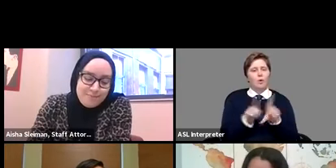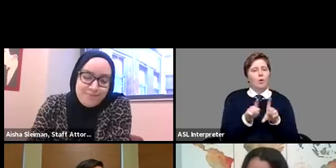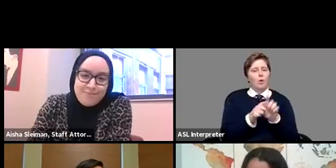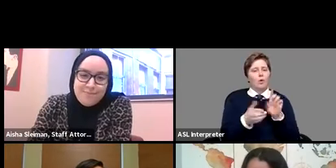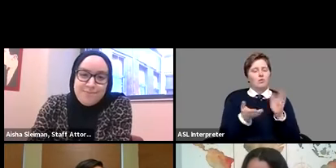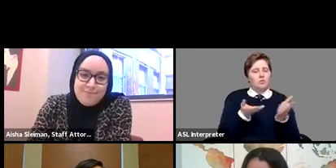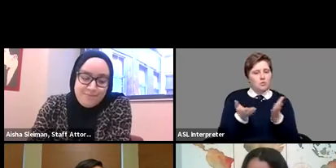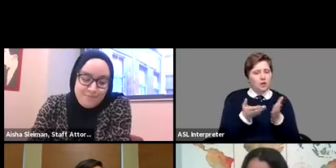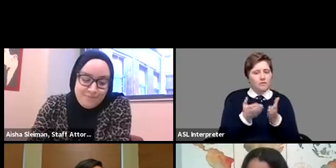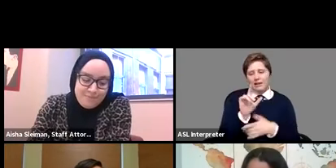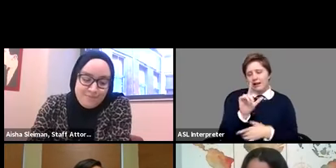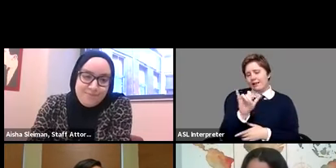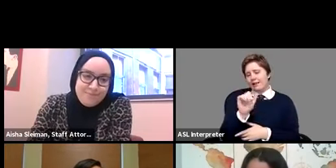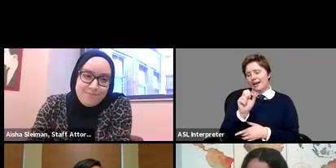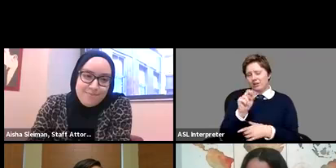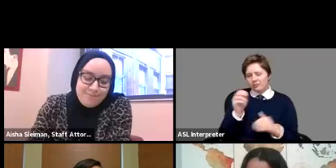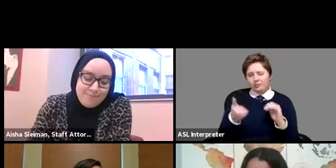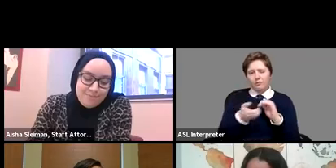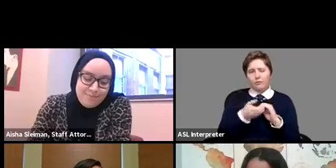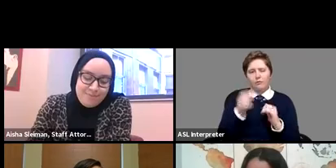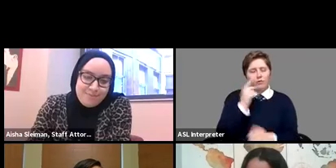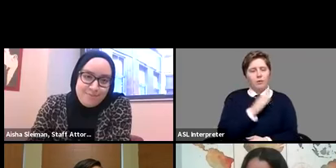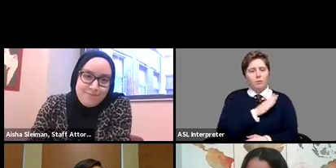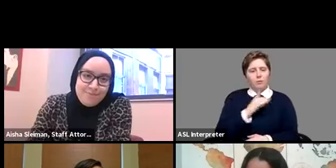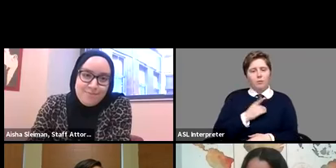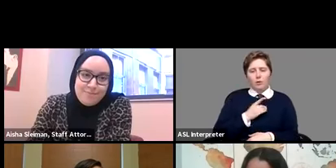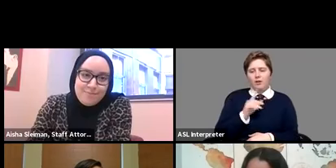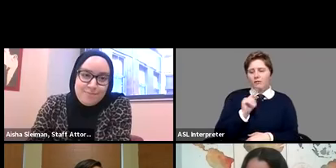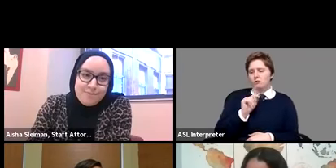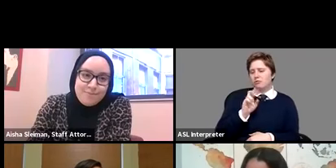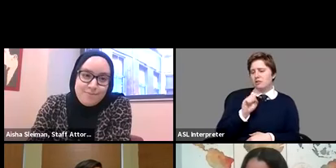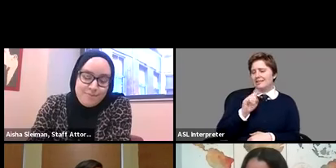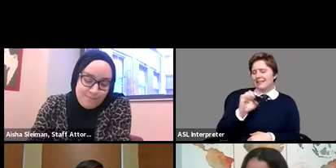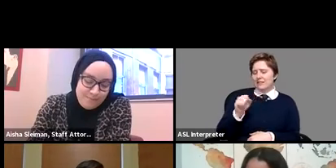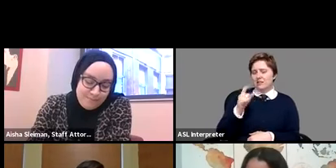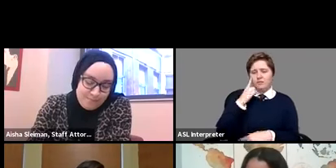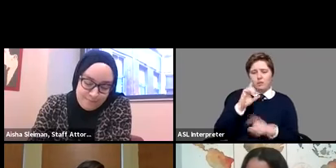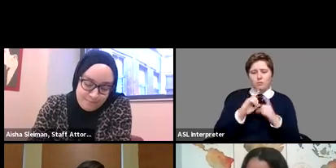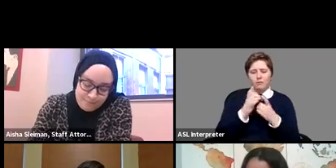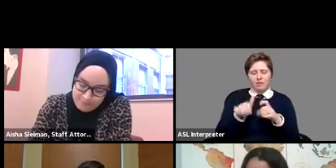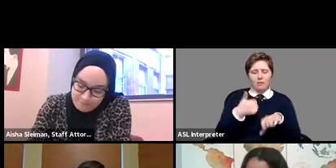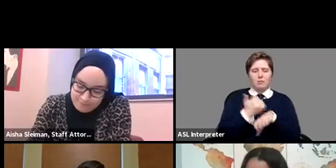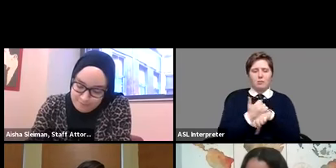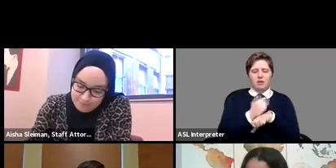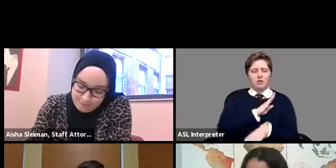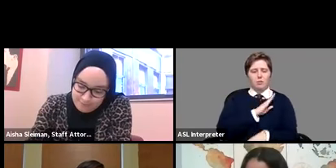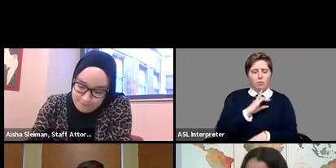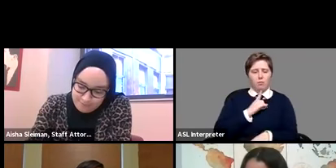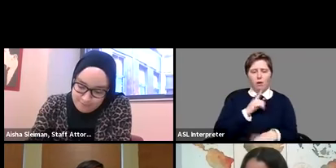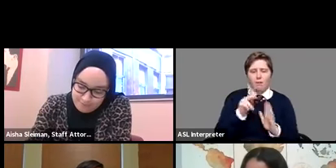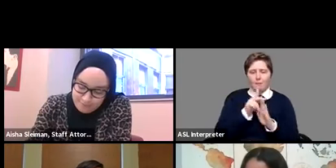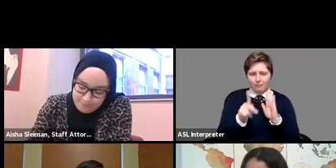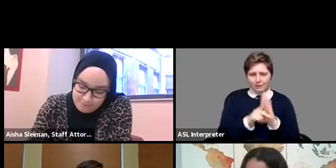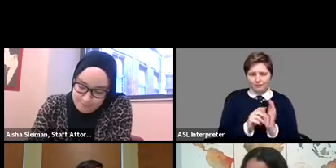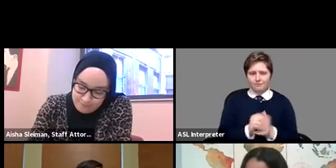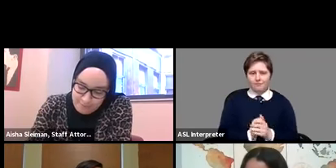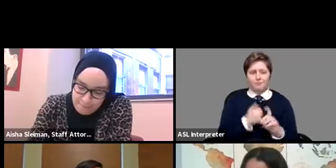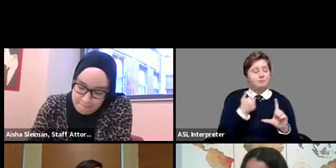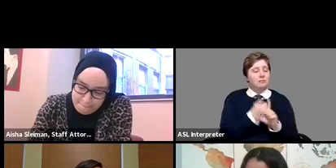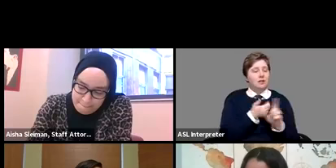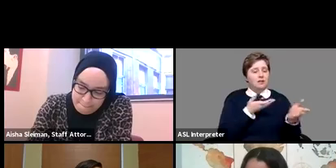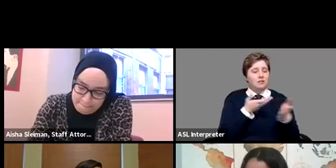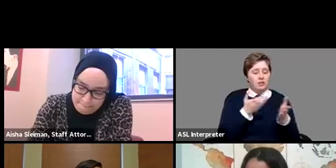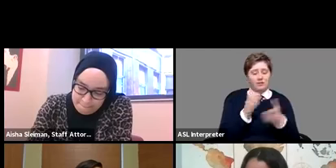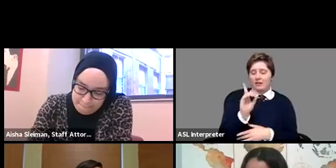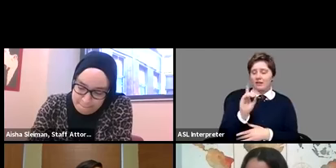as liaison to the board of trustees for the department and implementation of board policy she has served as the